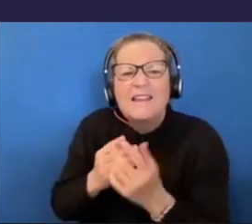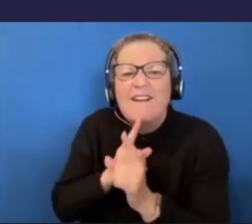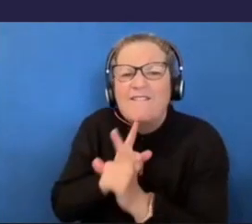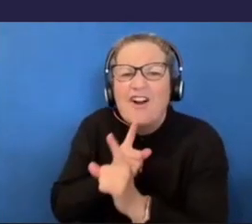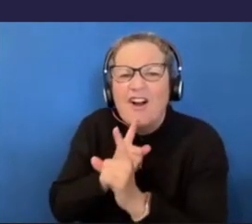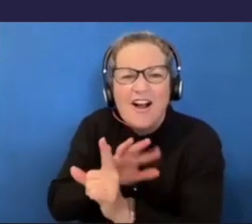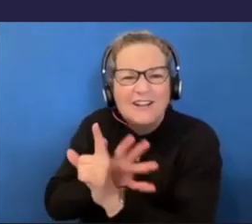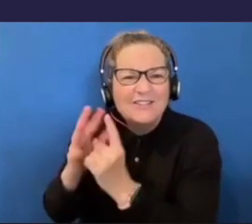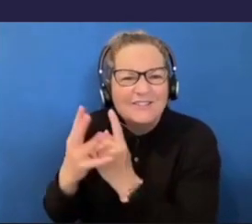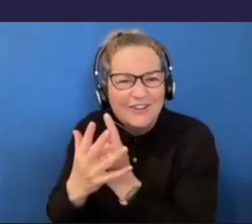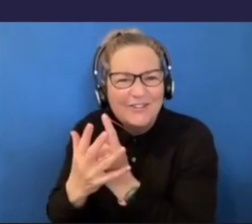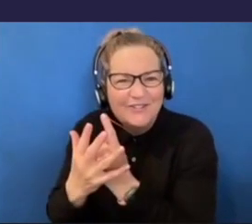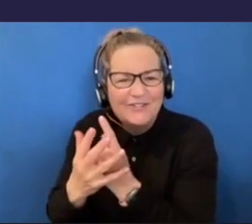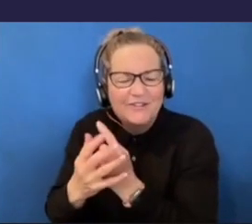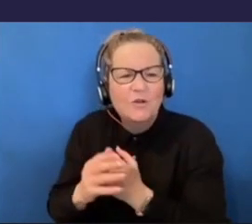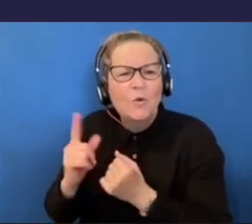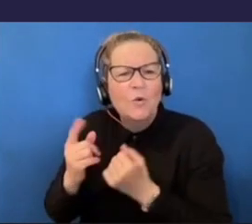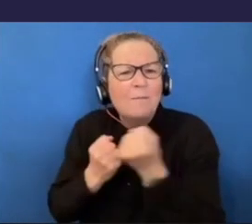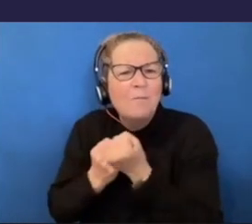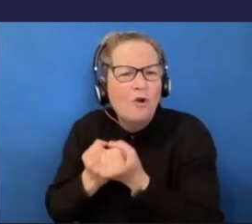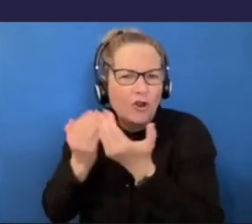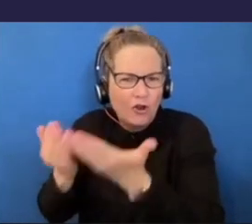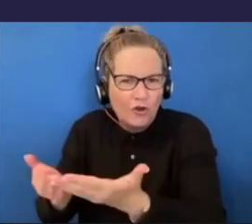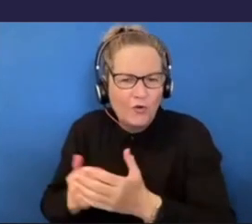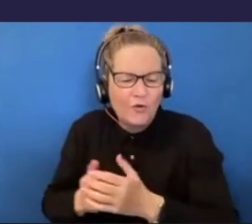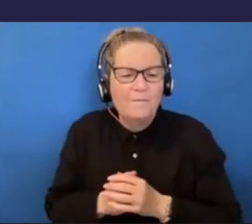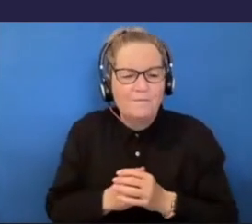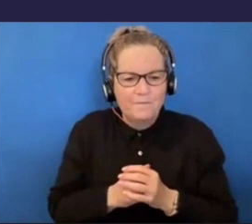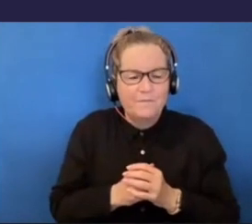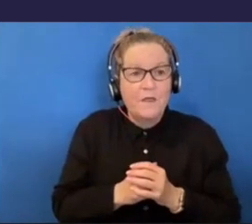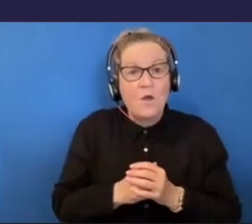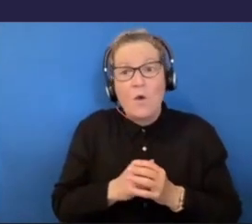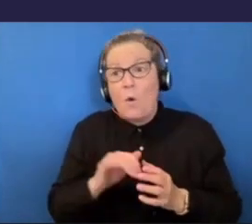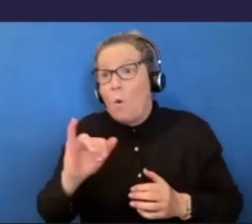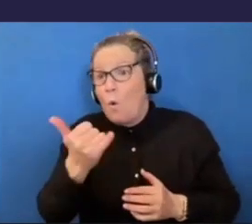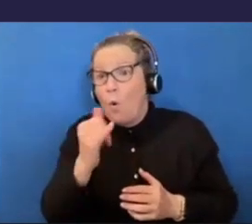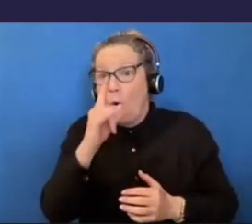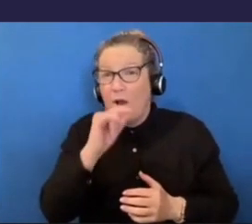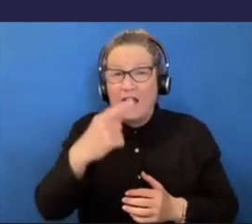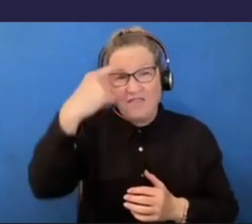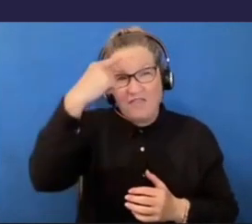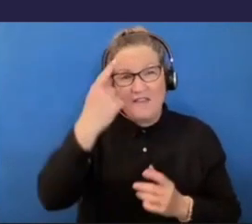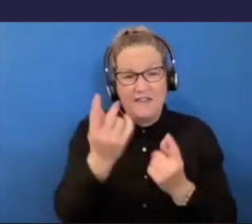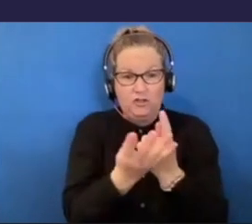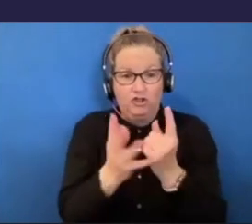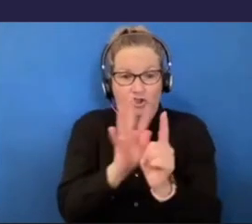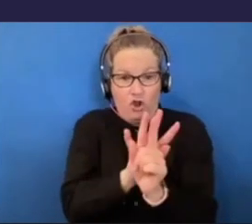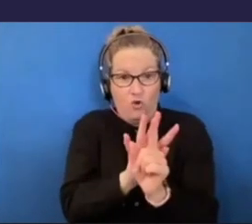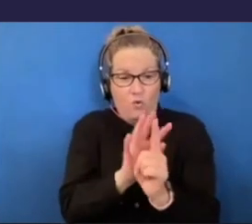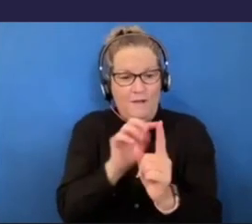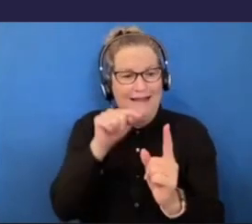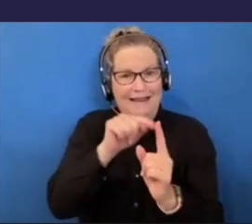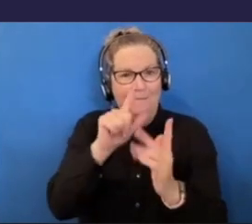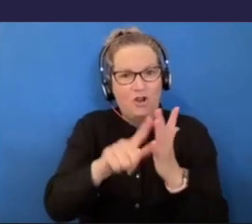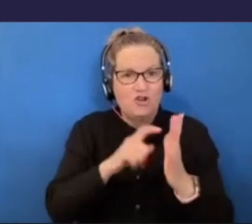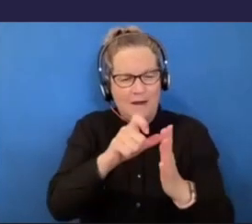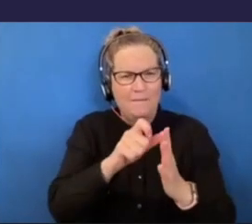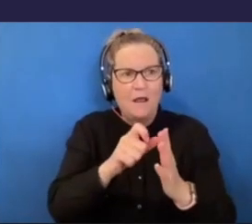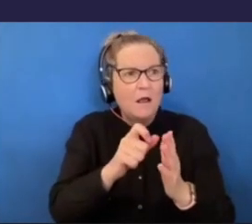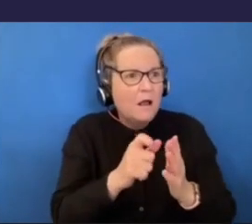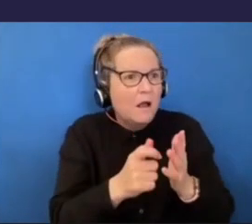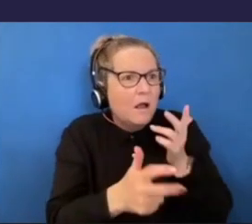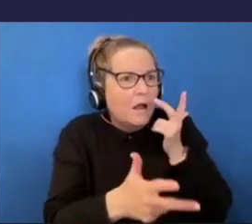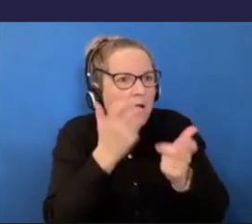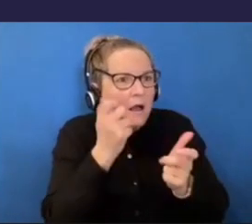way to look at it is, uh, the circle of support is a group of people that listen to Jacob's ambitions and his dreams.